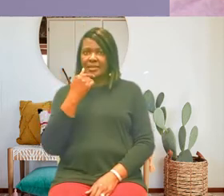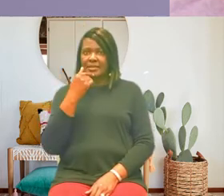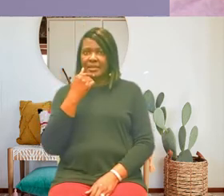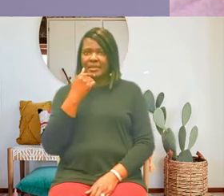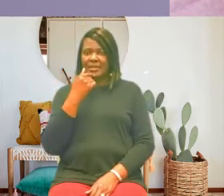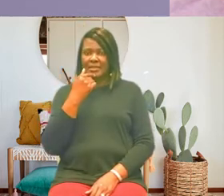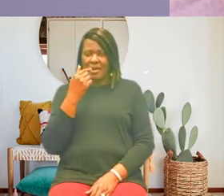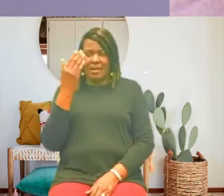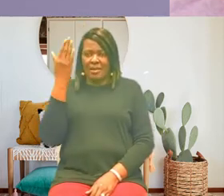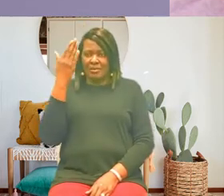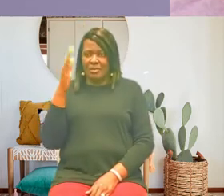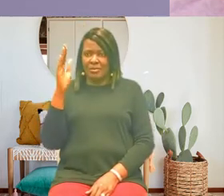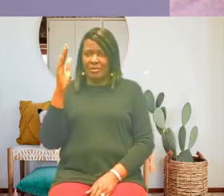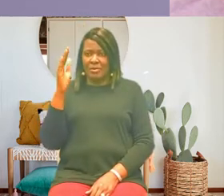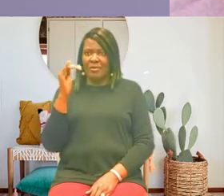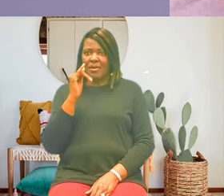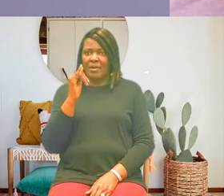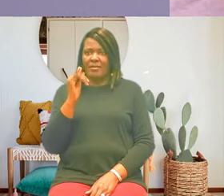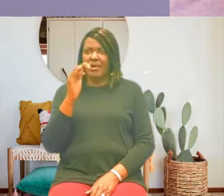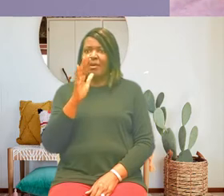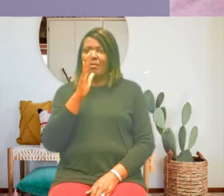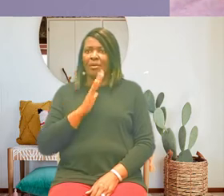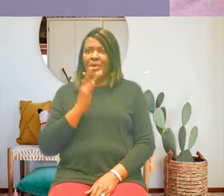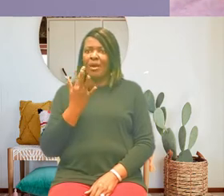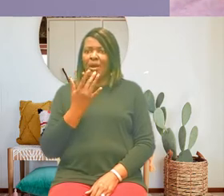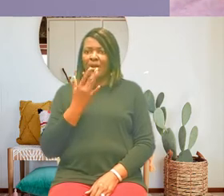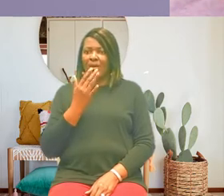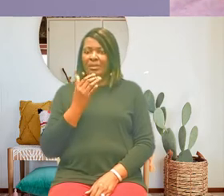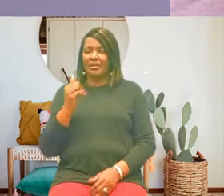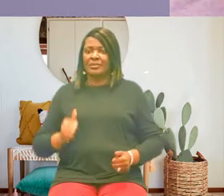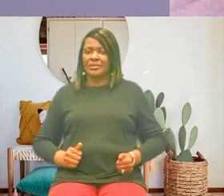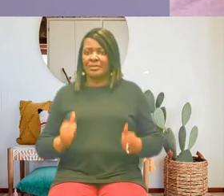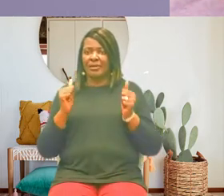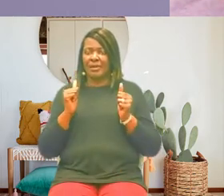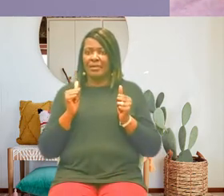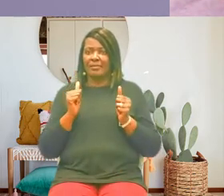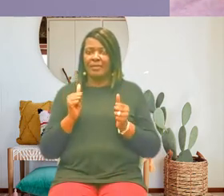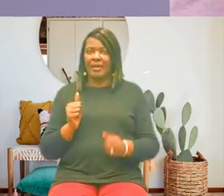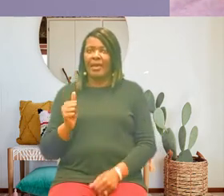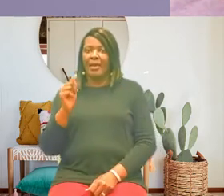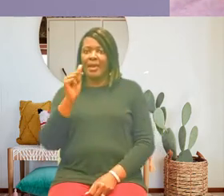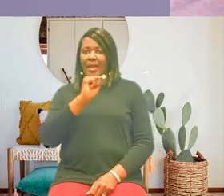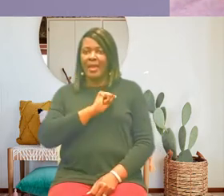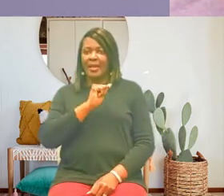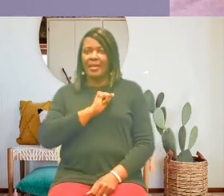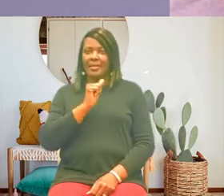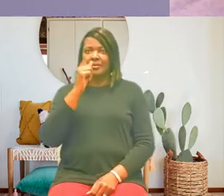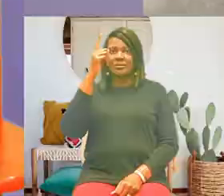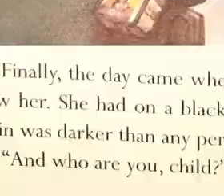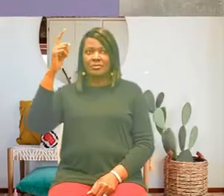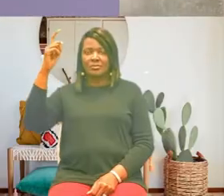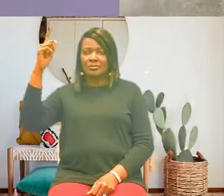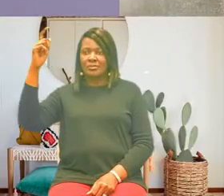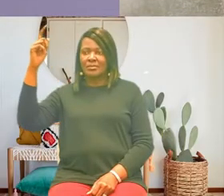orange that night my dreams were full of teachers as colorful as birds